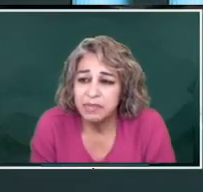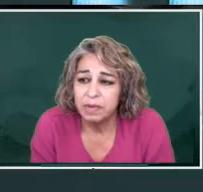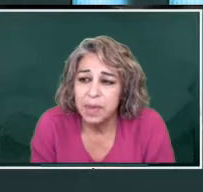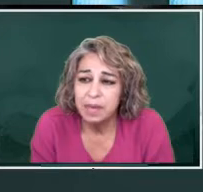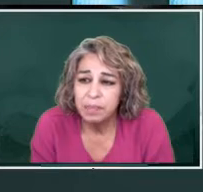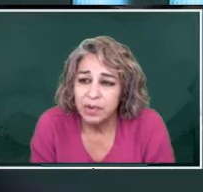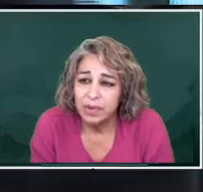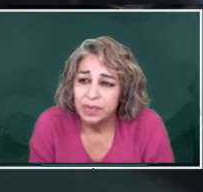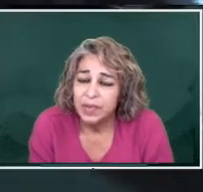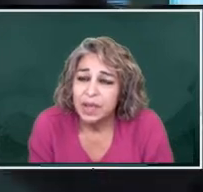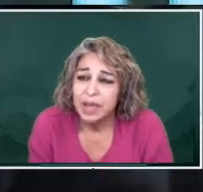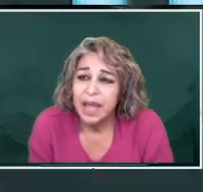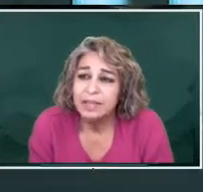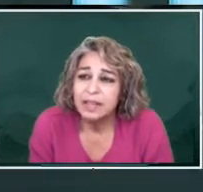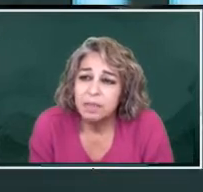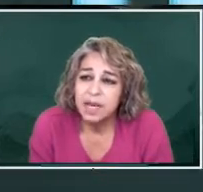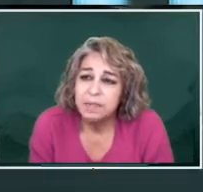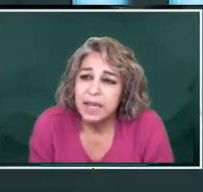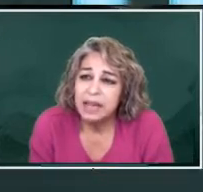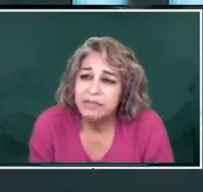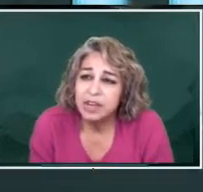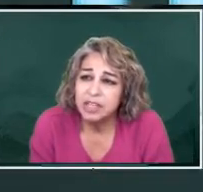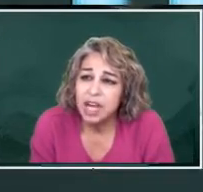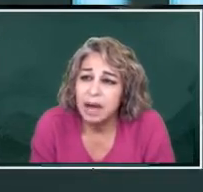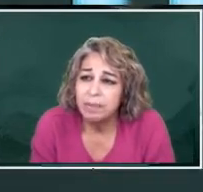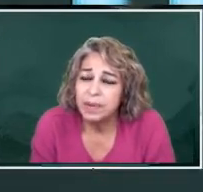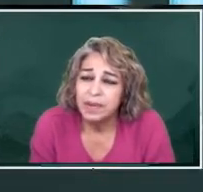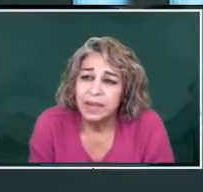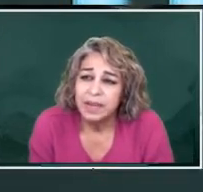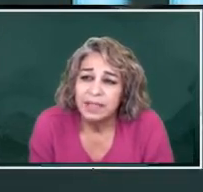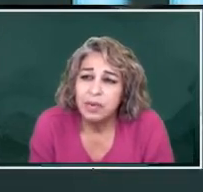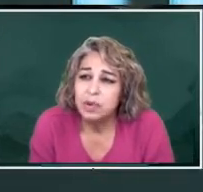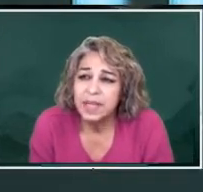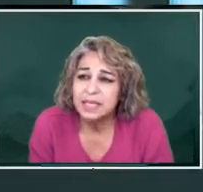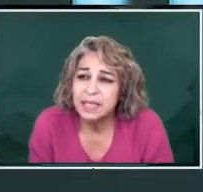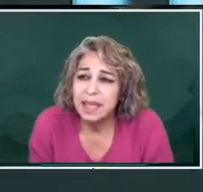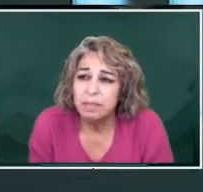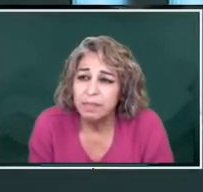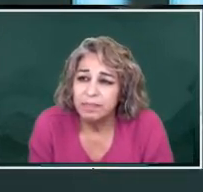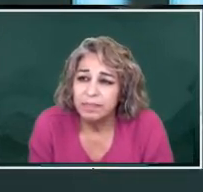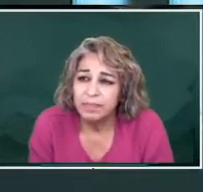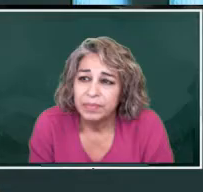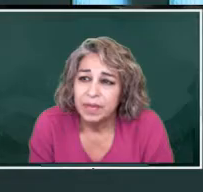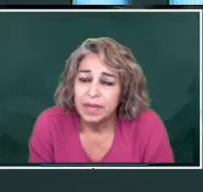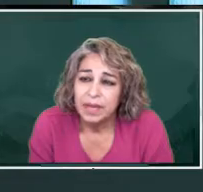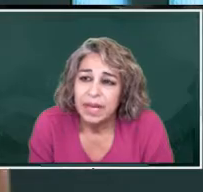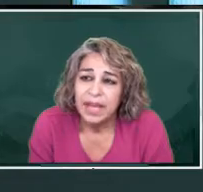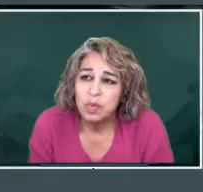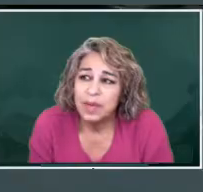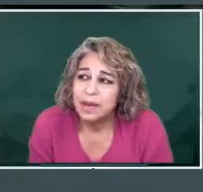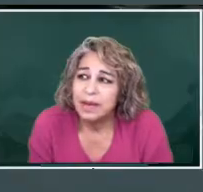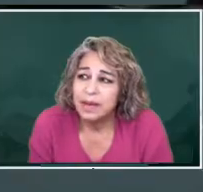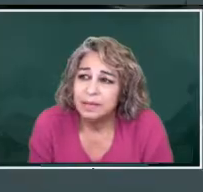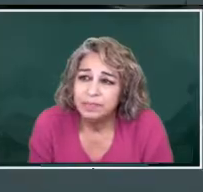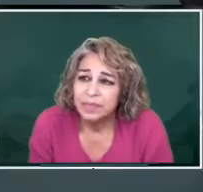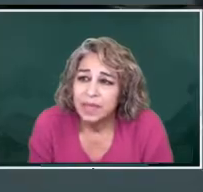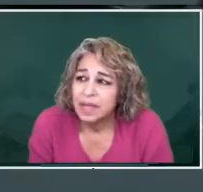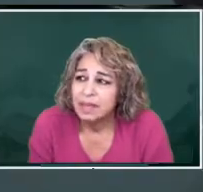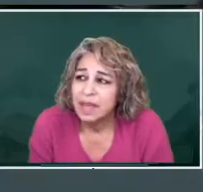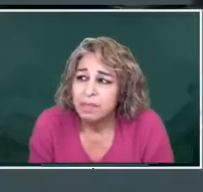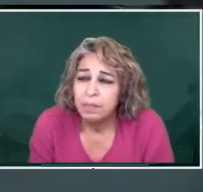the budget of the people. And that the money be left on top, that would be the same. Like when